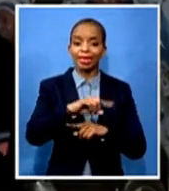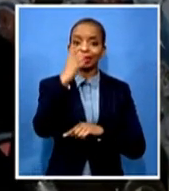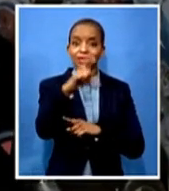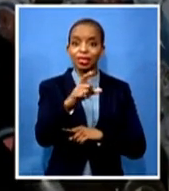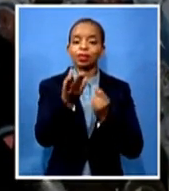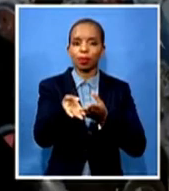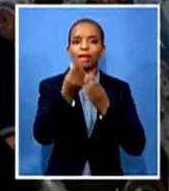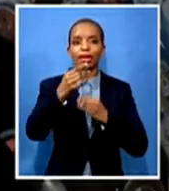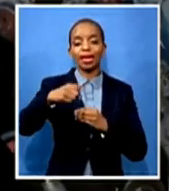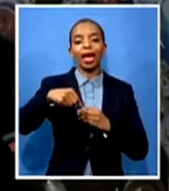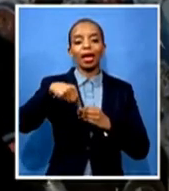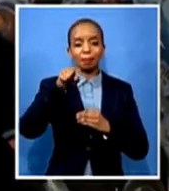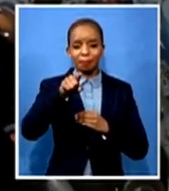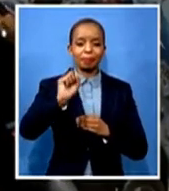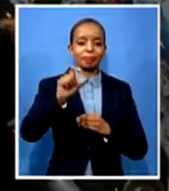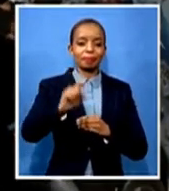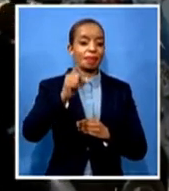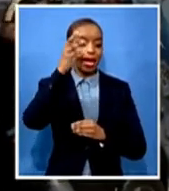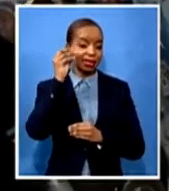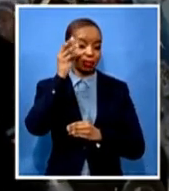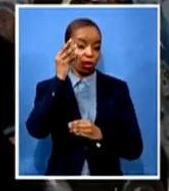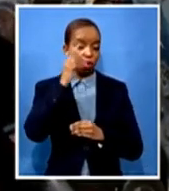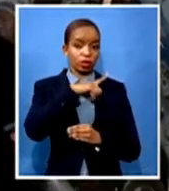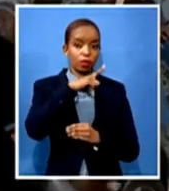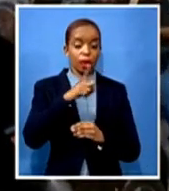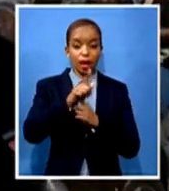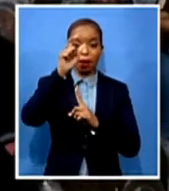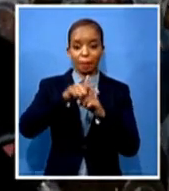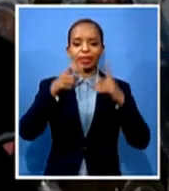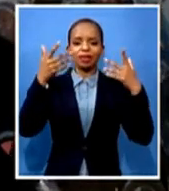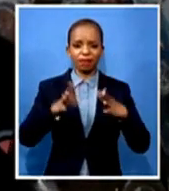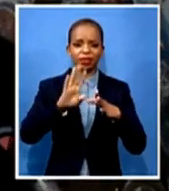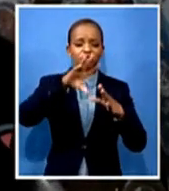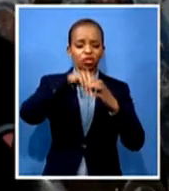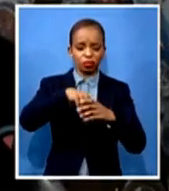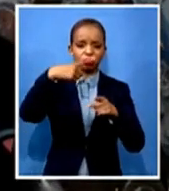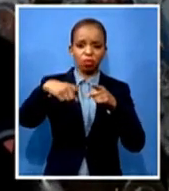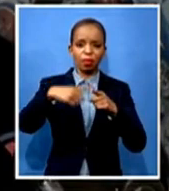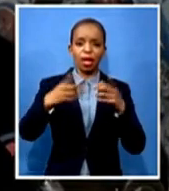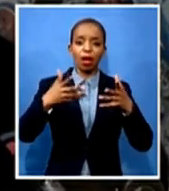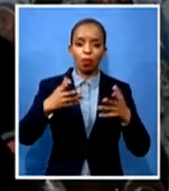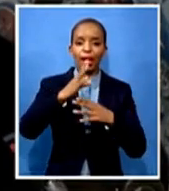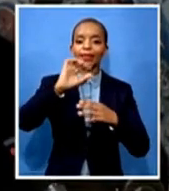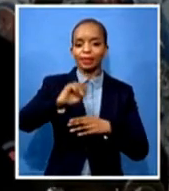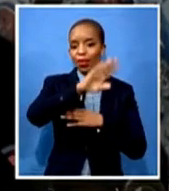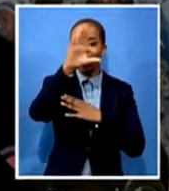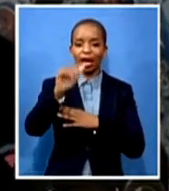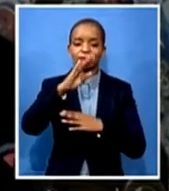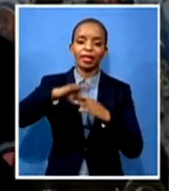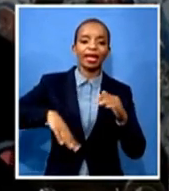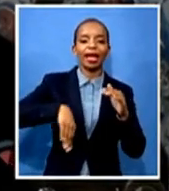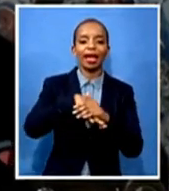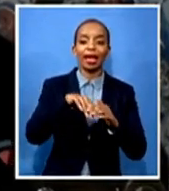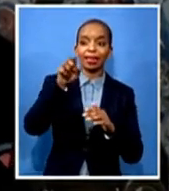been with the pro tiers, who knows exactly what's expected, who can be the coach, who will know exactly what takes